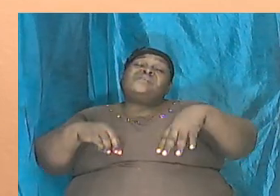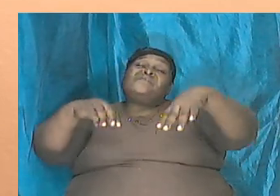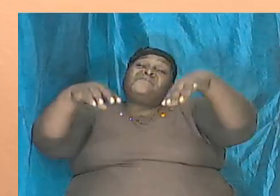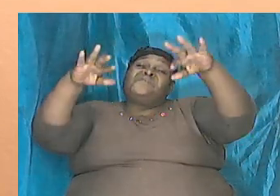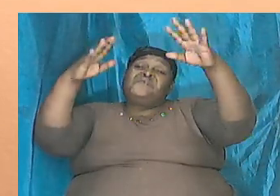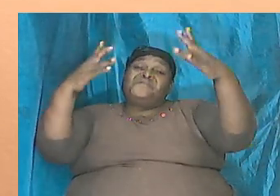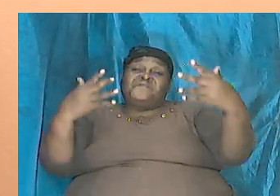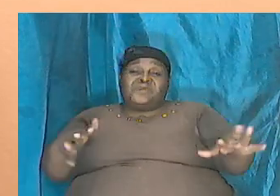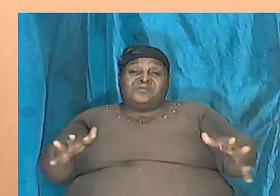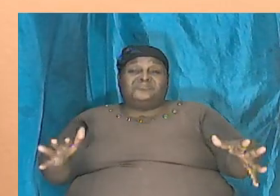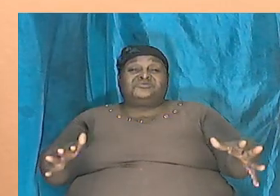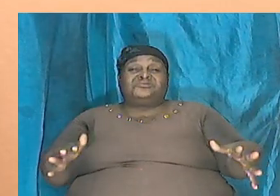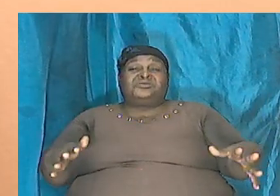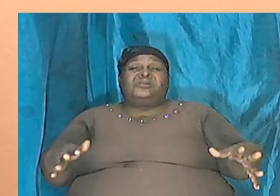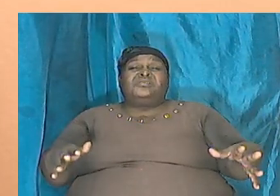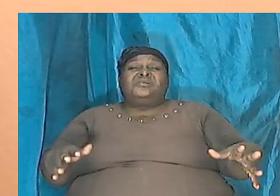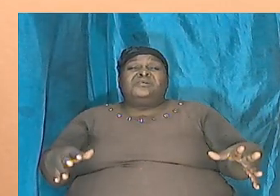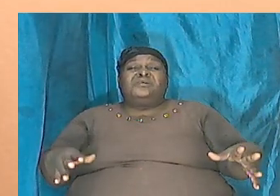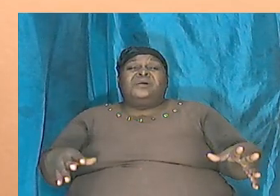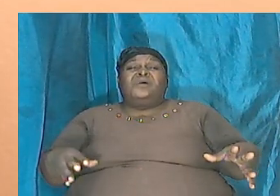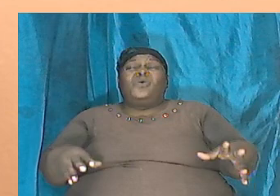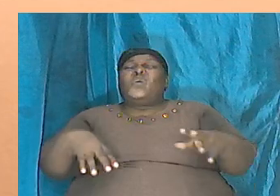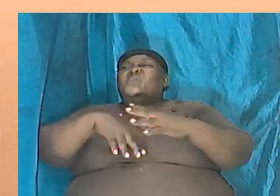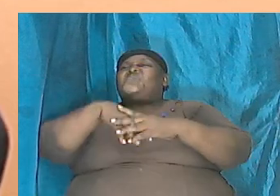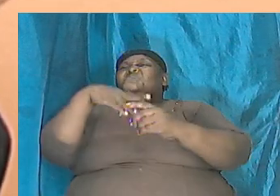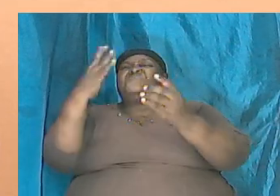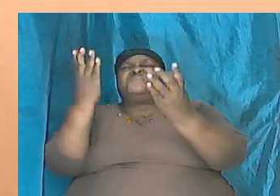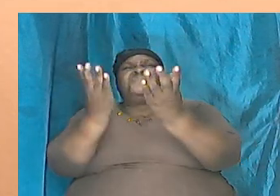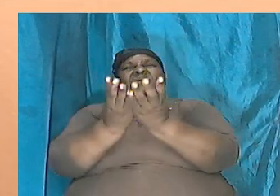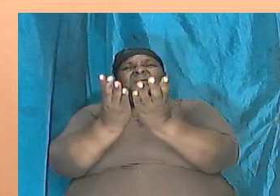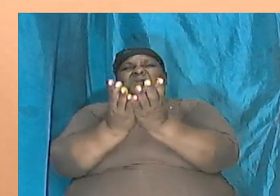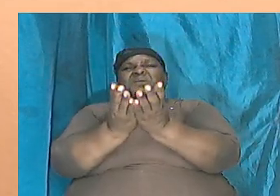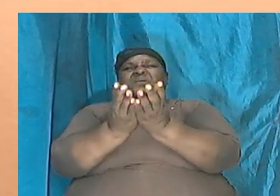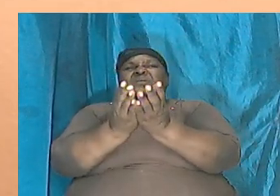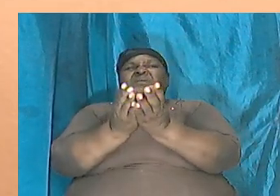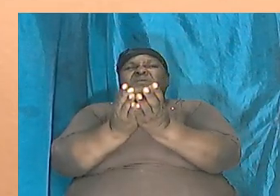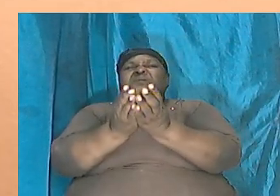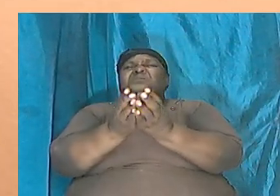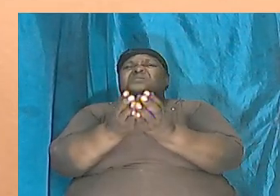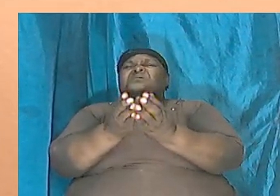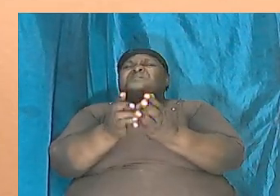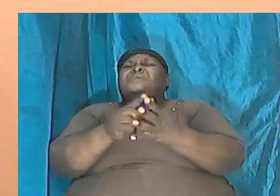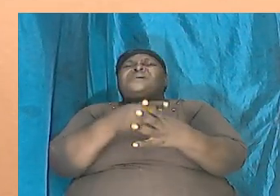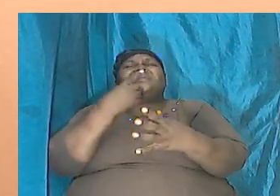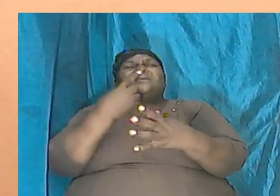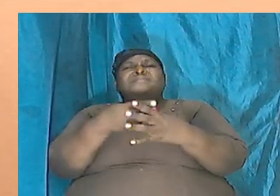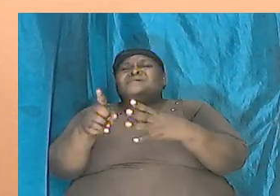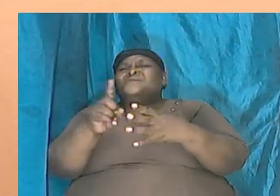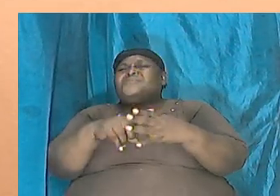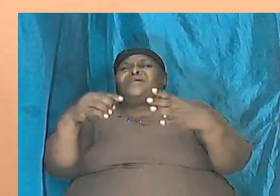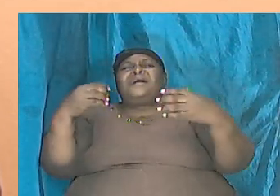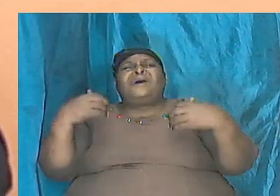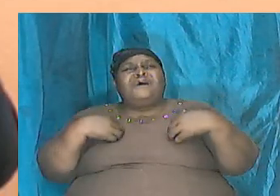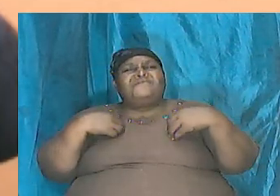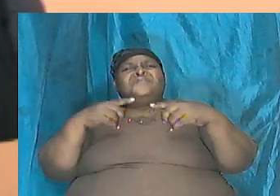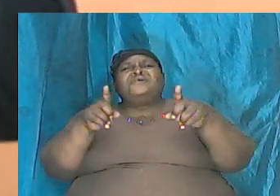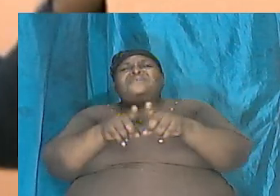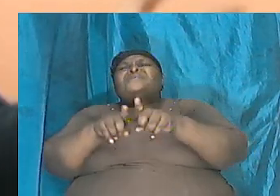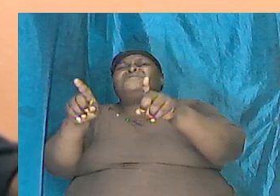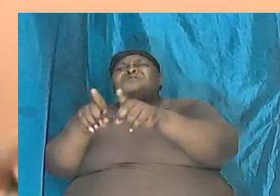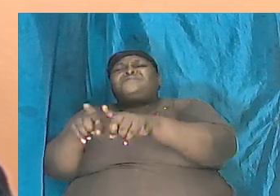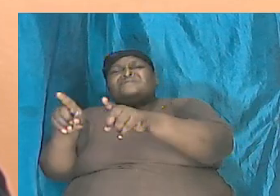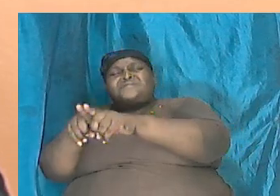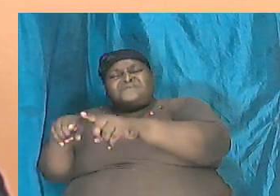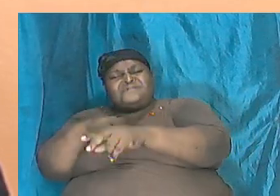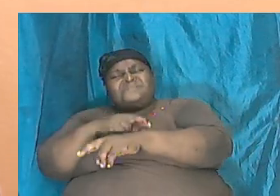some work it out at about twelve hundred fourteen hundred the most in terms of the different kinds not species no species can run